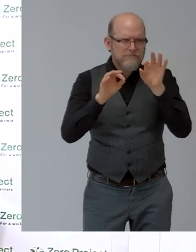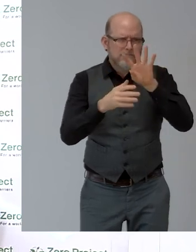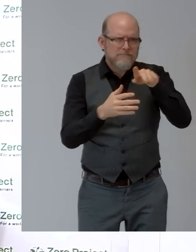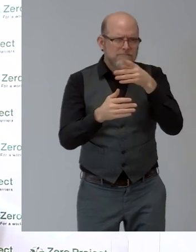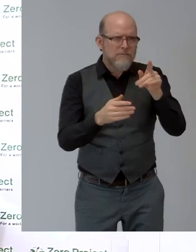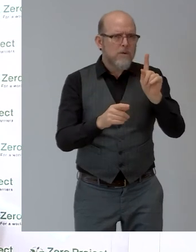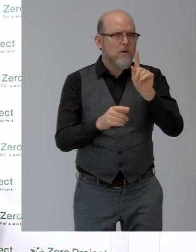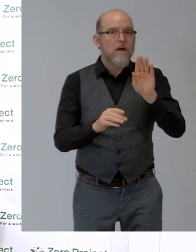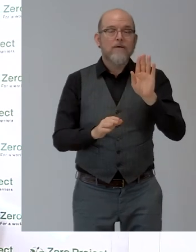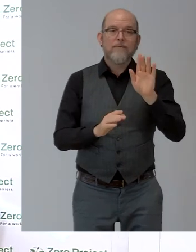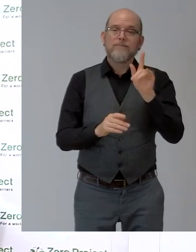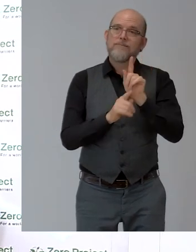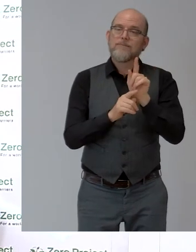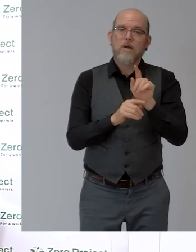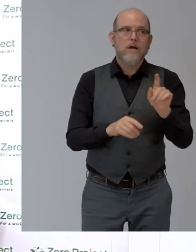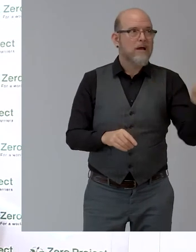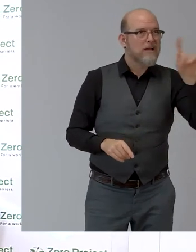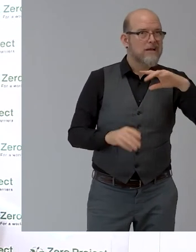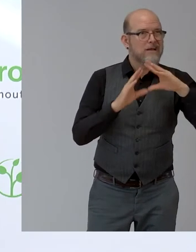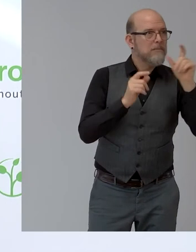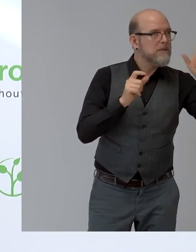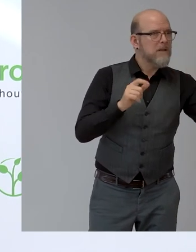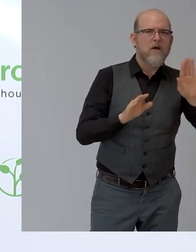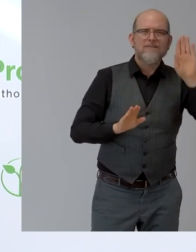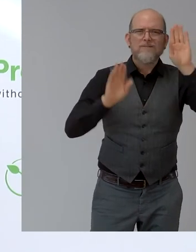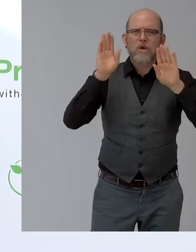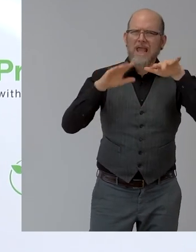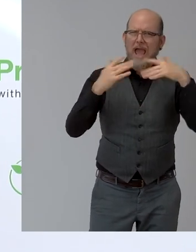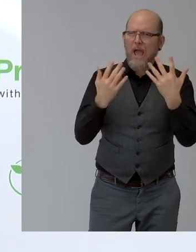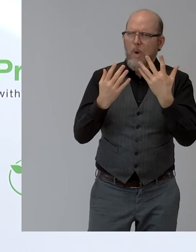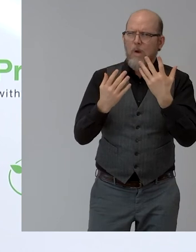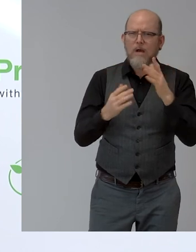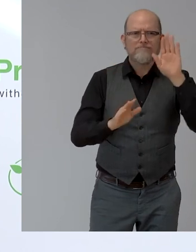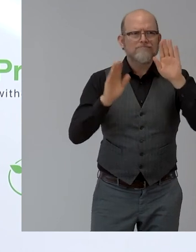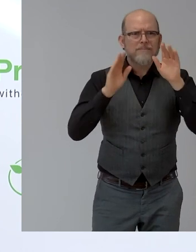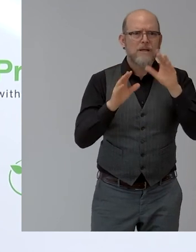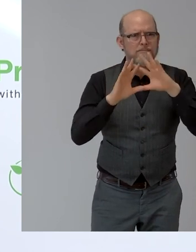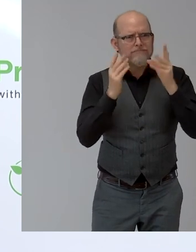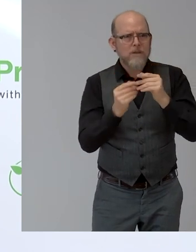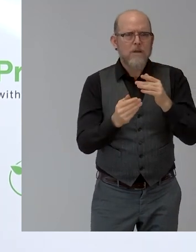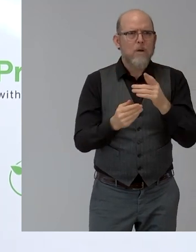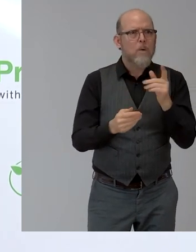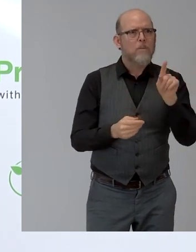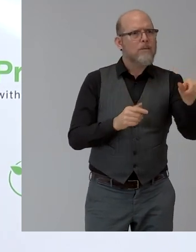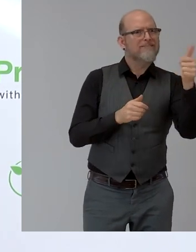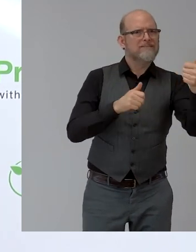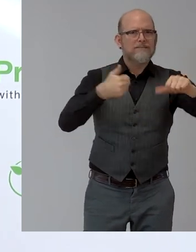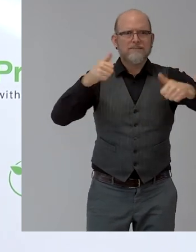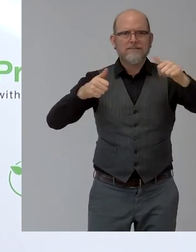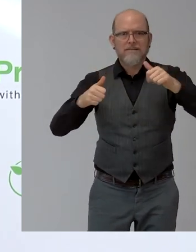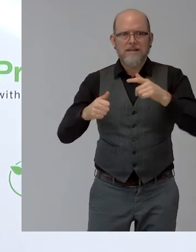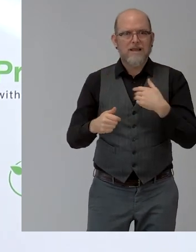explain that part. Thank you. Yes. Maybe we should also mention that we are using the World Summit Awards platform. And thanks to